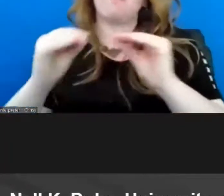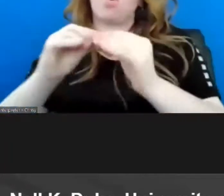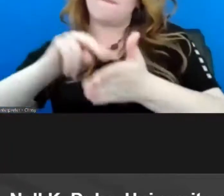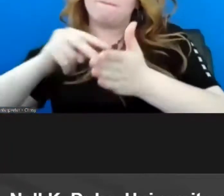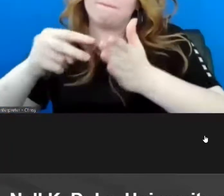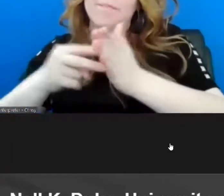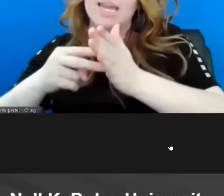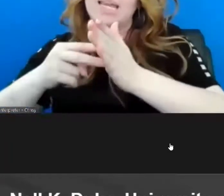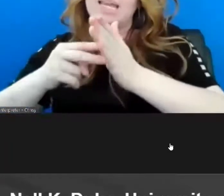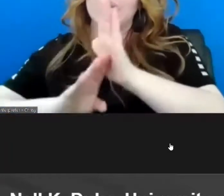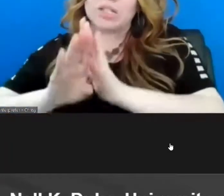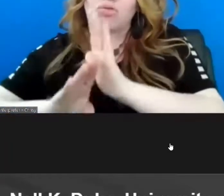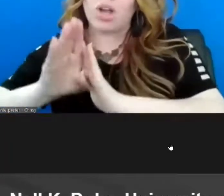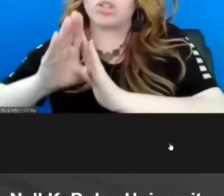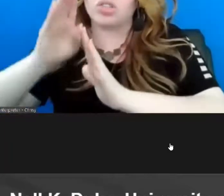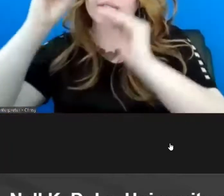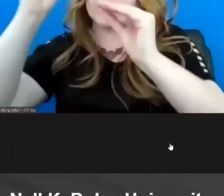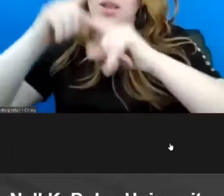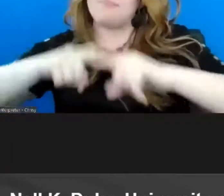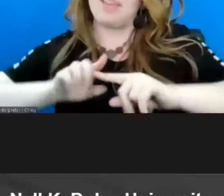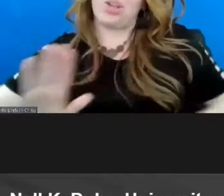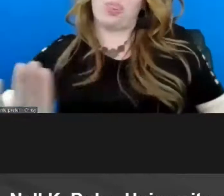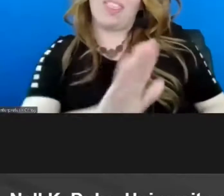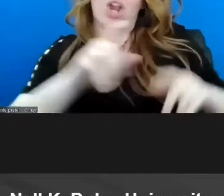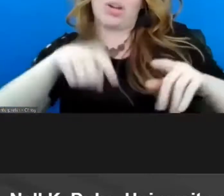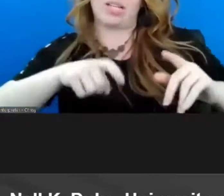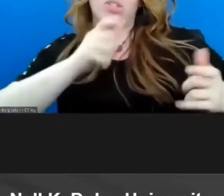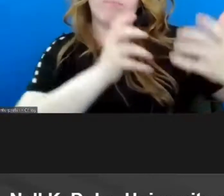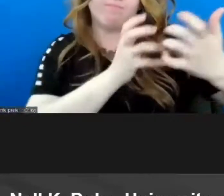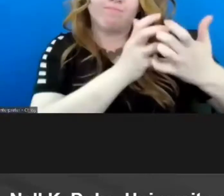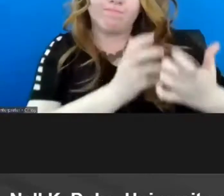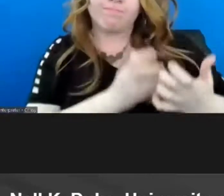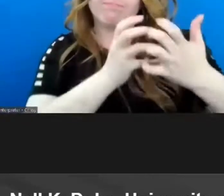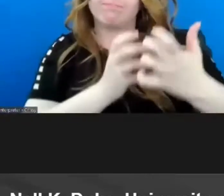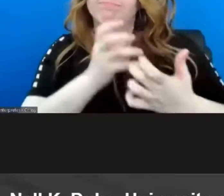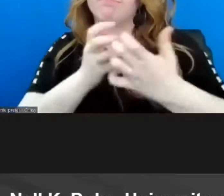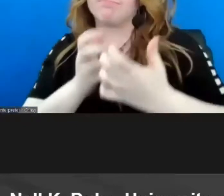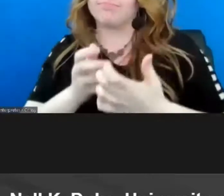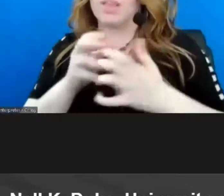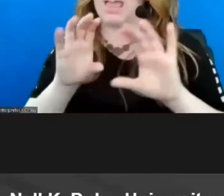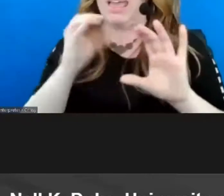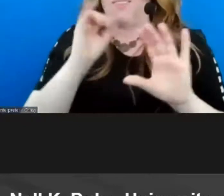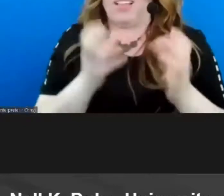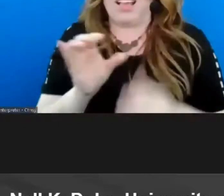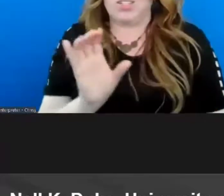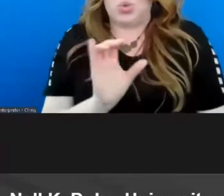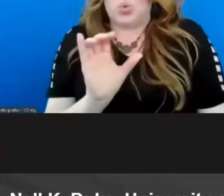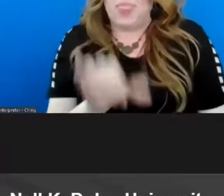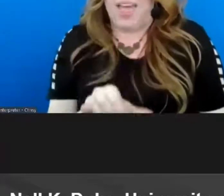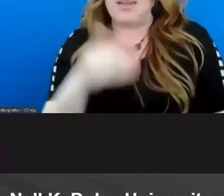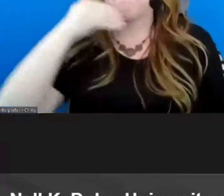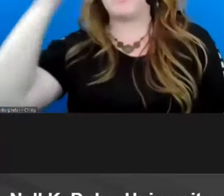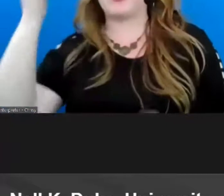instruction based on their needs classrooms that that do that do better than classrooms